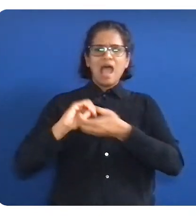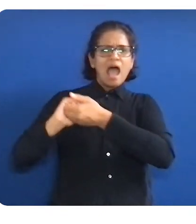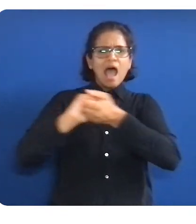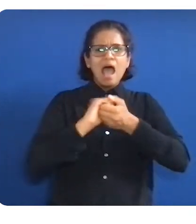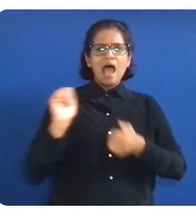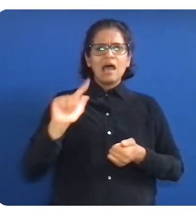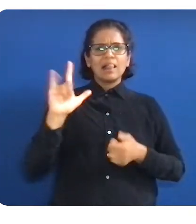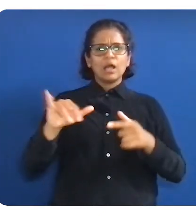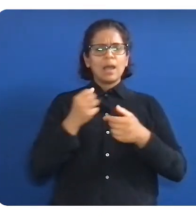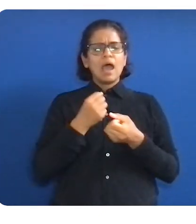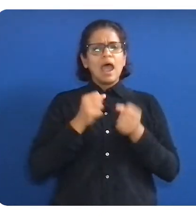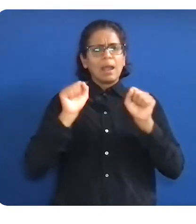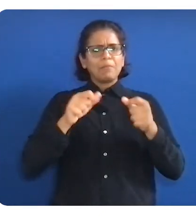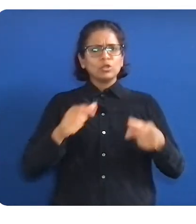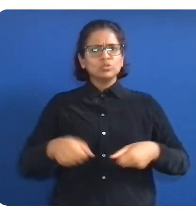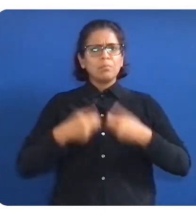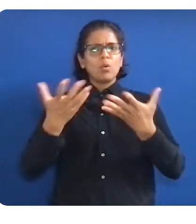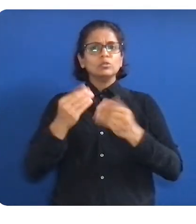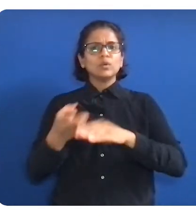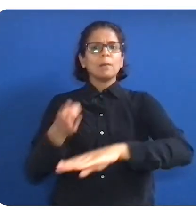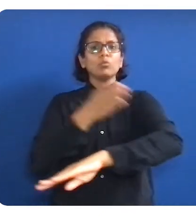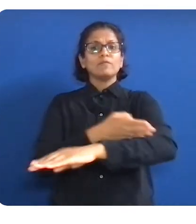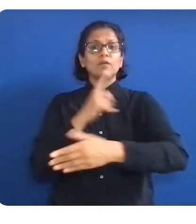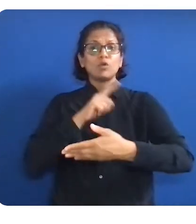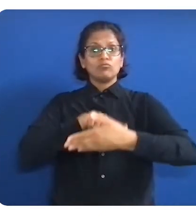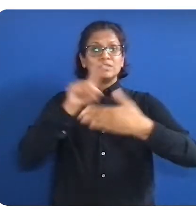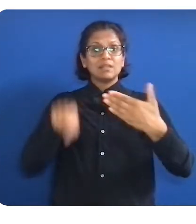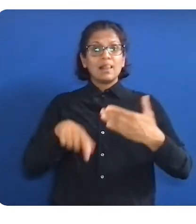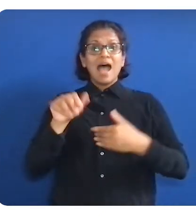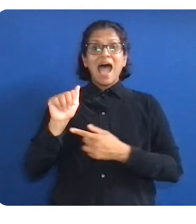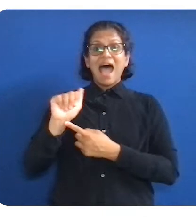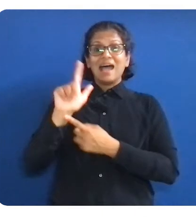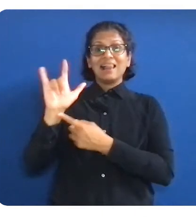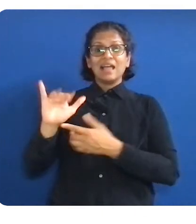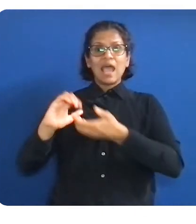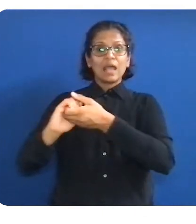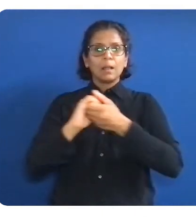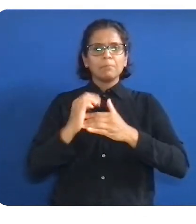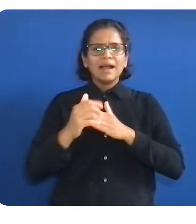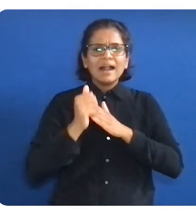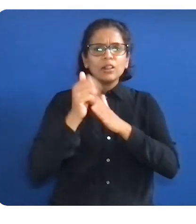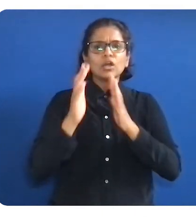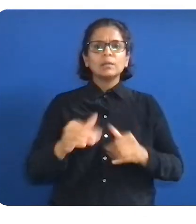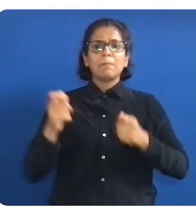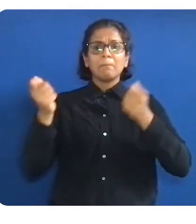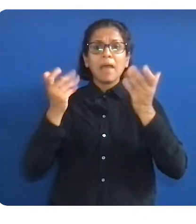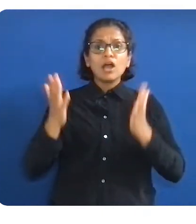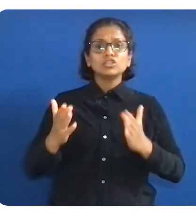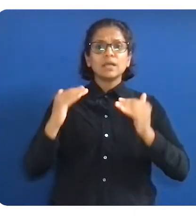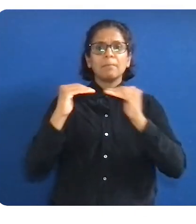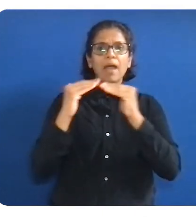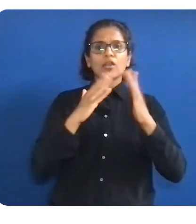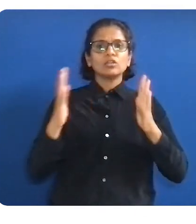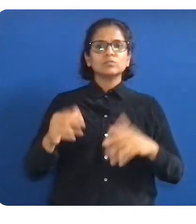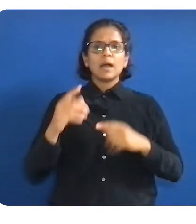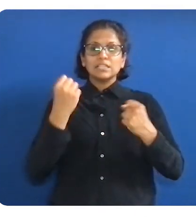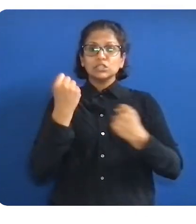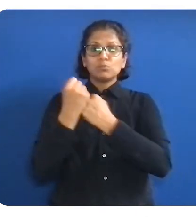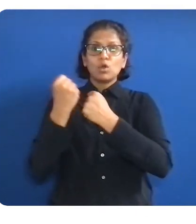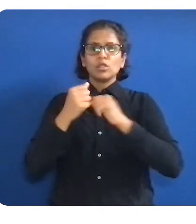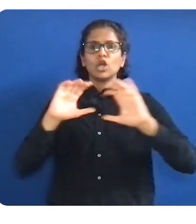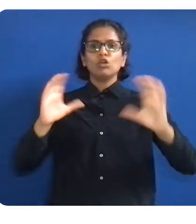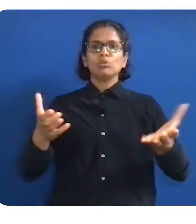include an allyship pathway with group exercises for allies and resources for practicing or encouraging